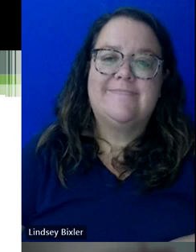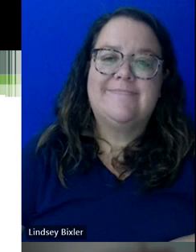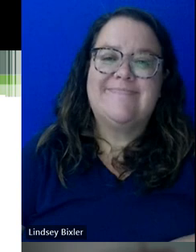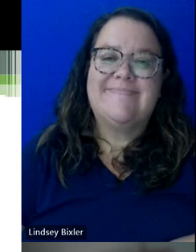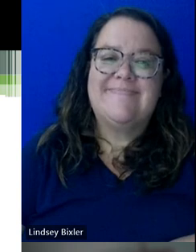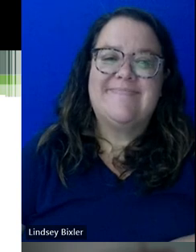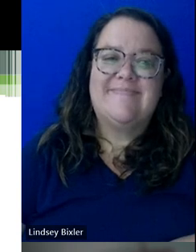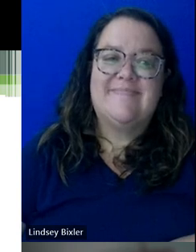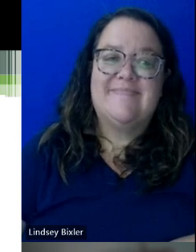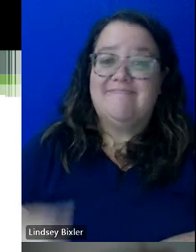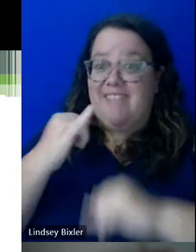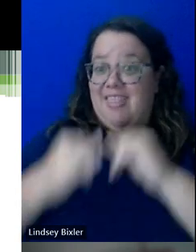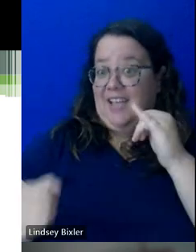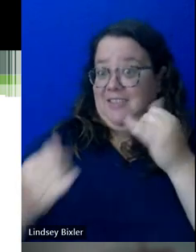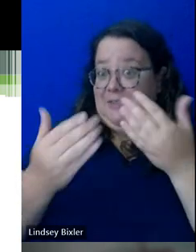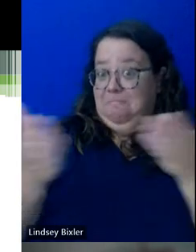One last call for questions.